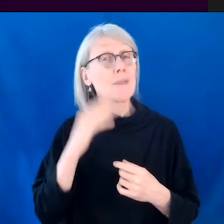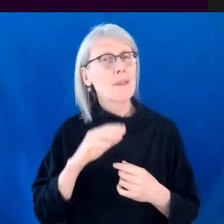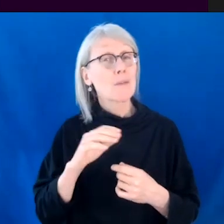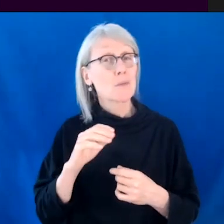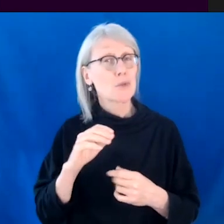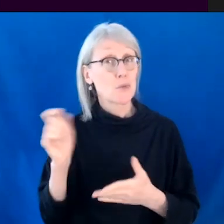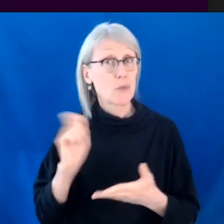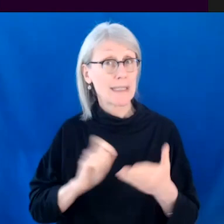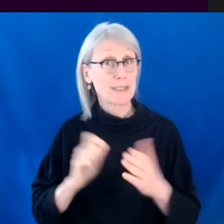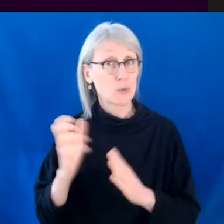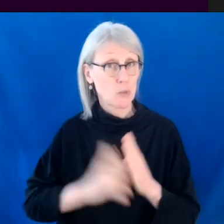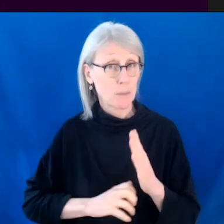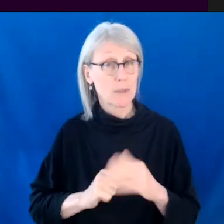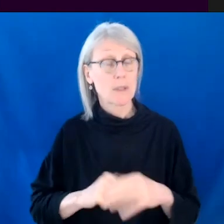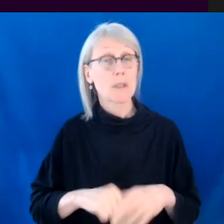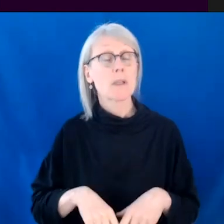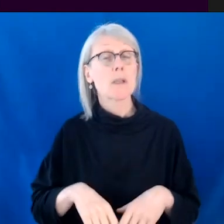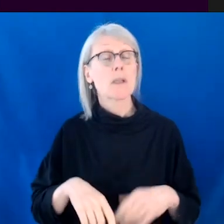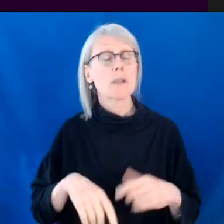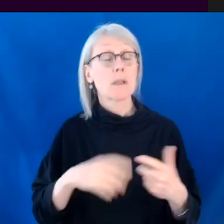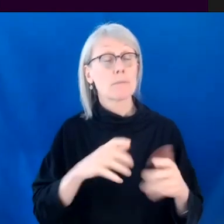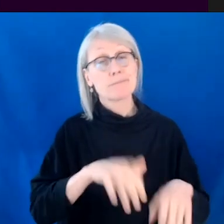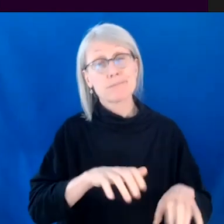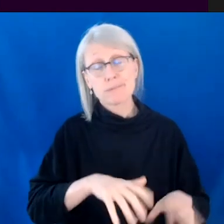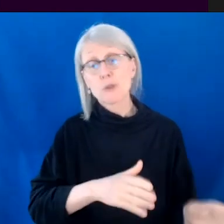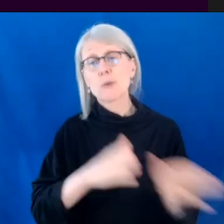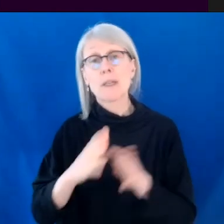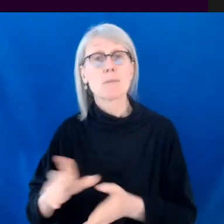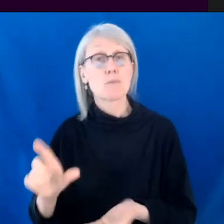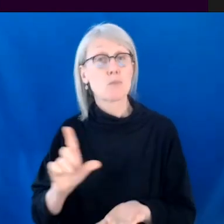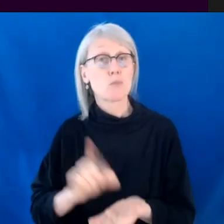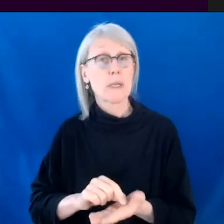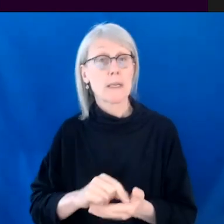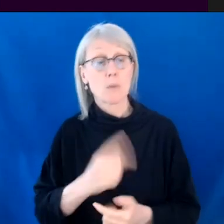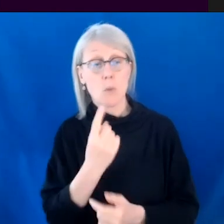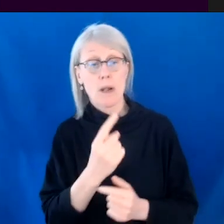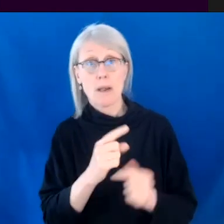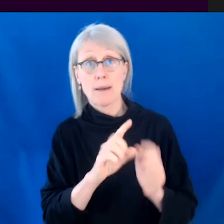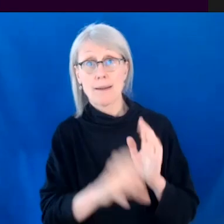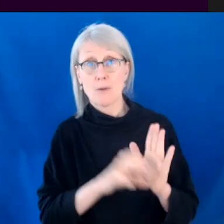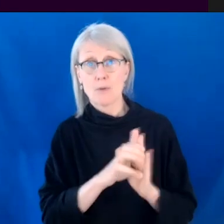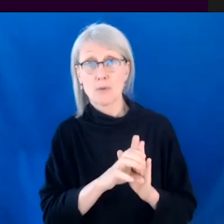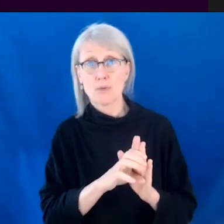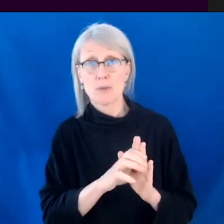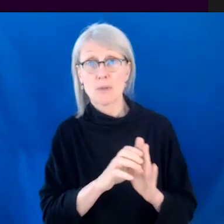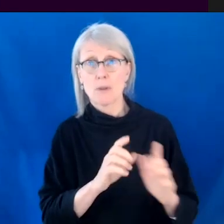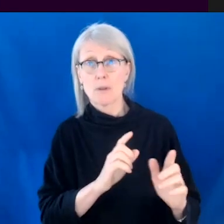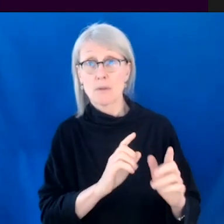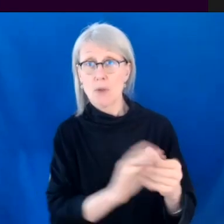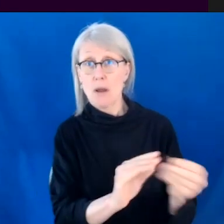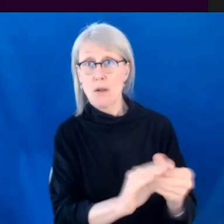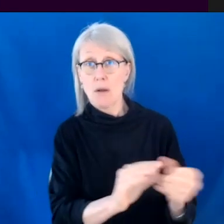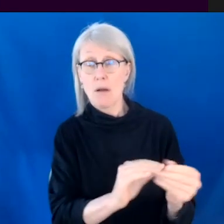where you can print out a report of the dialogue of one character. And then, so what you'll